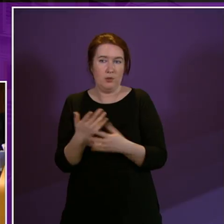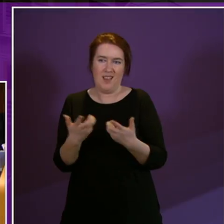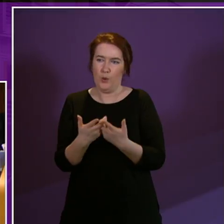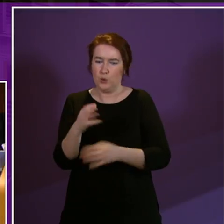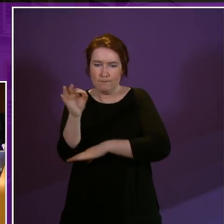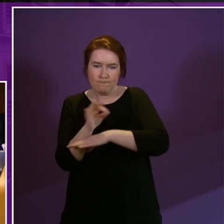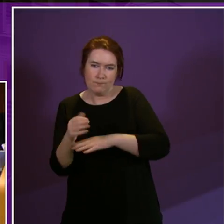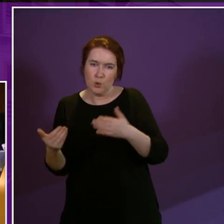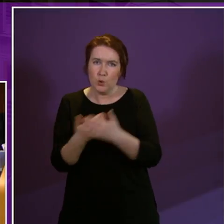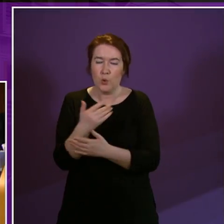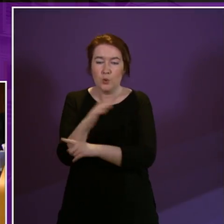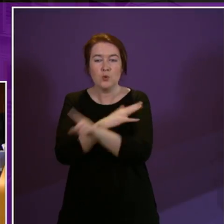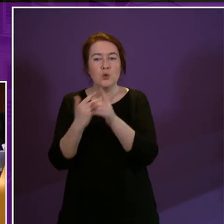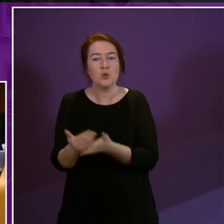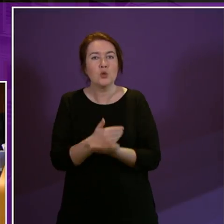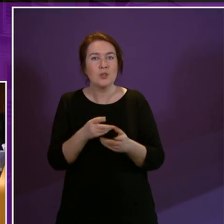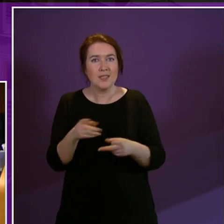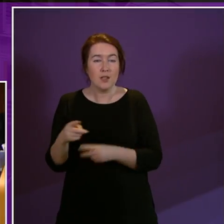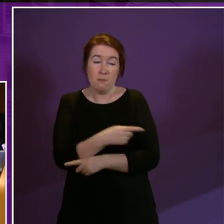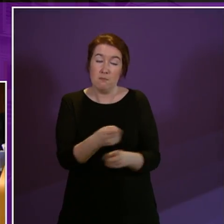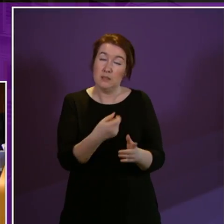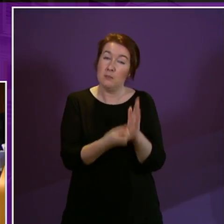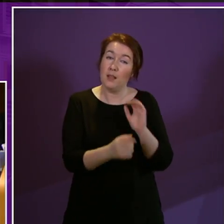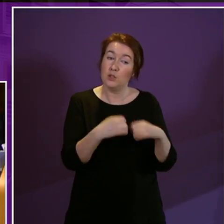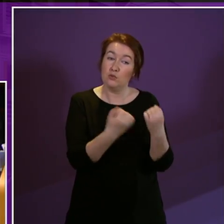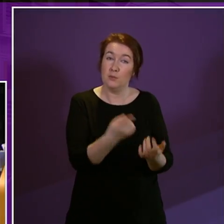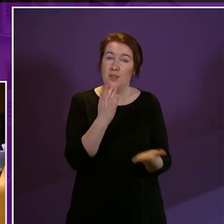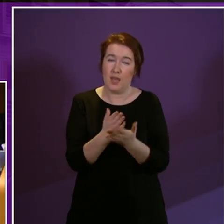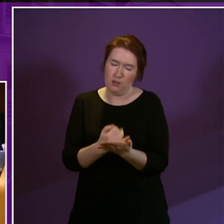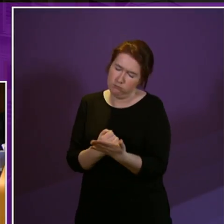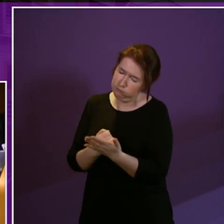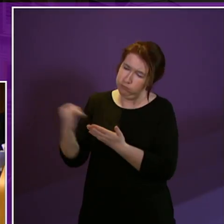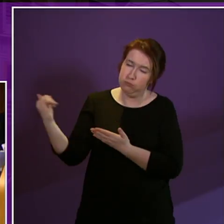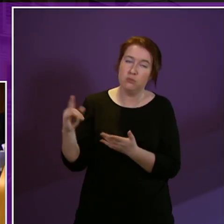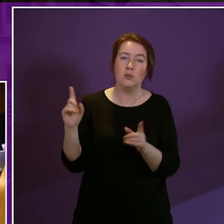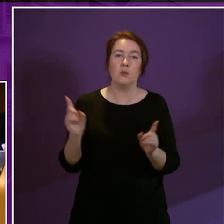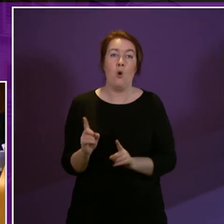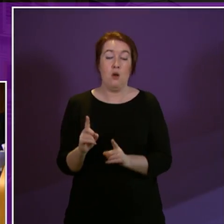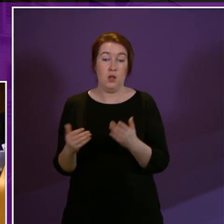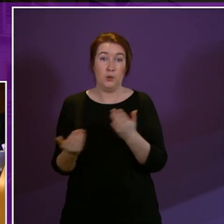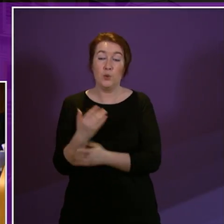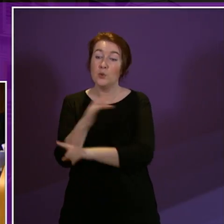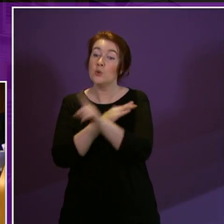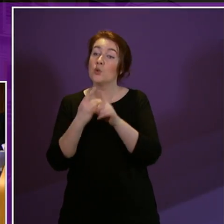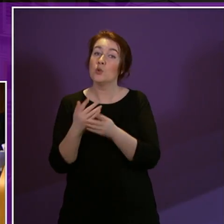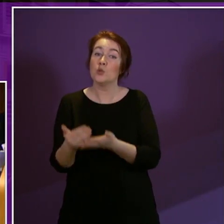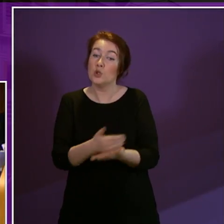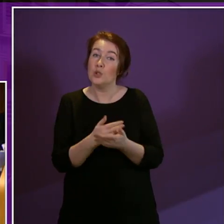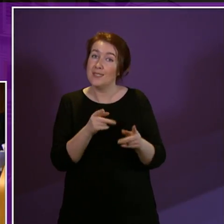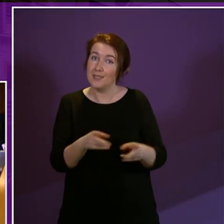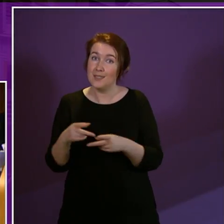the new social security system and they were absolutely opposed to the new social security system being